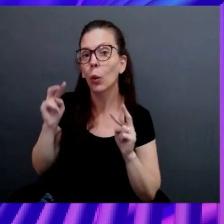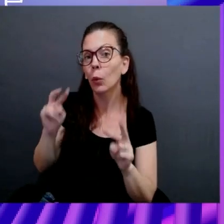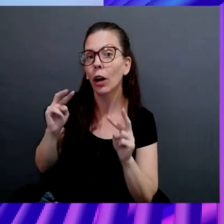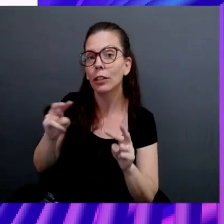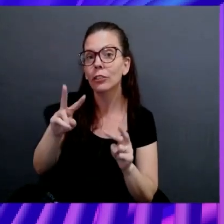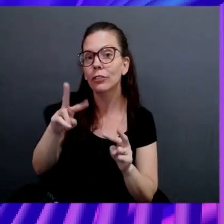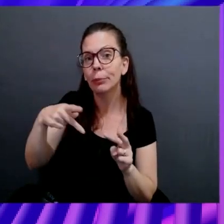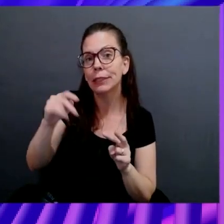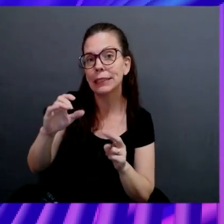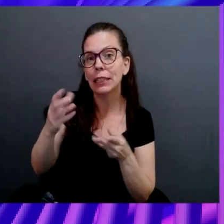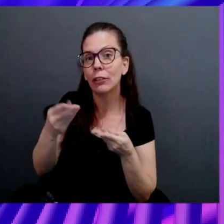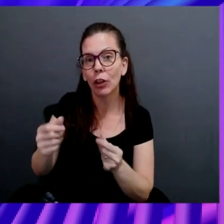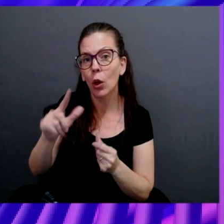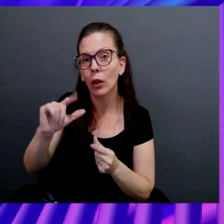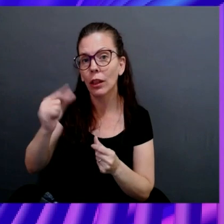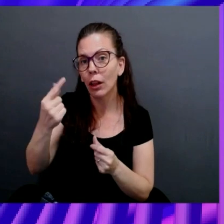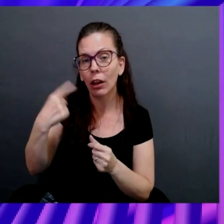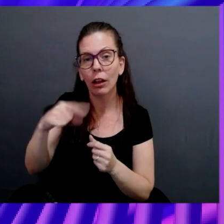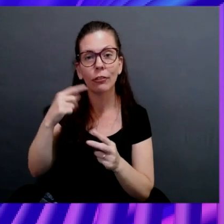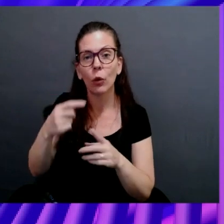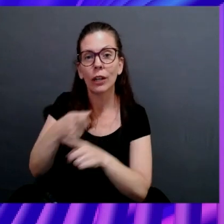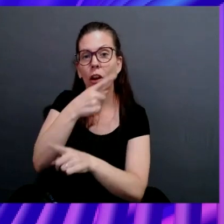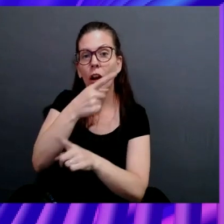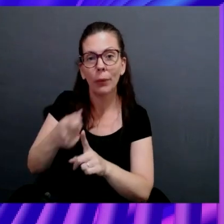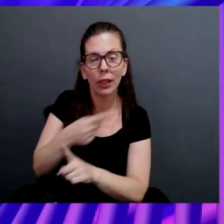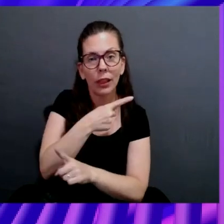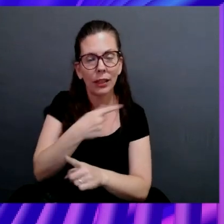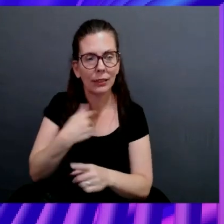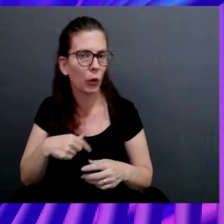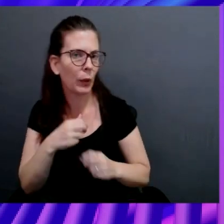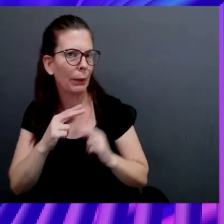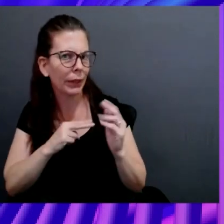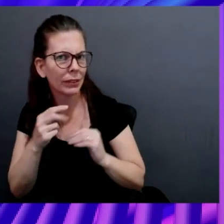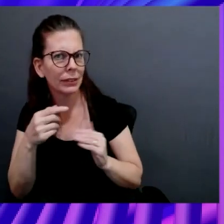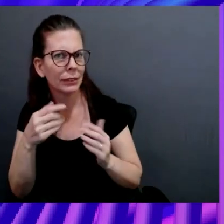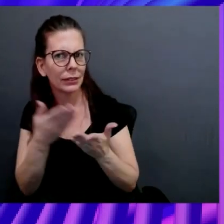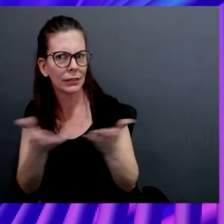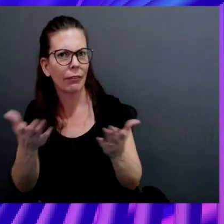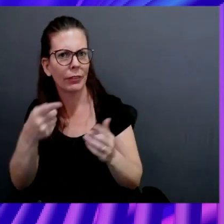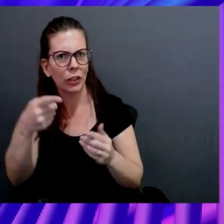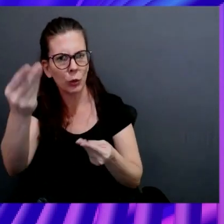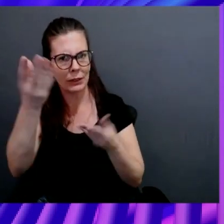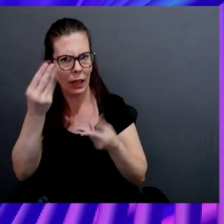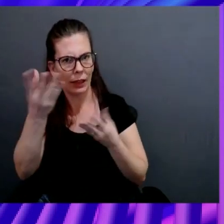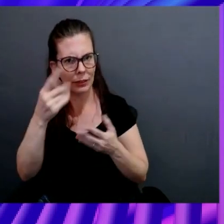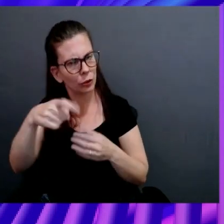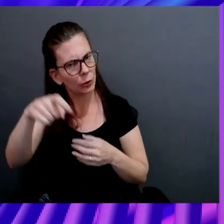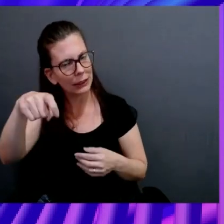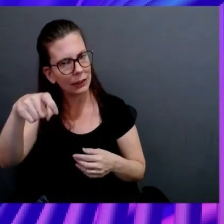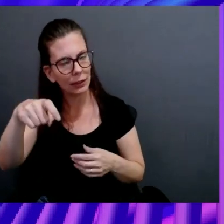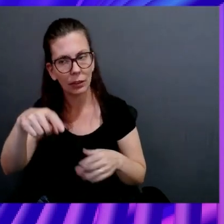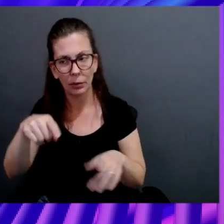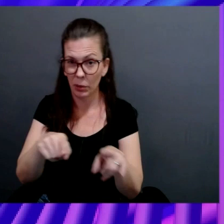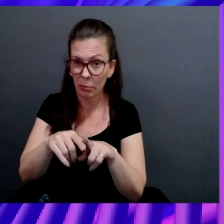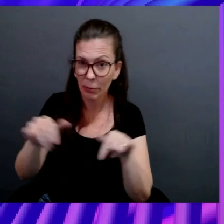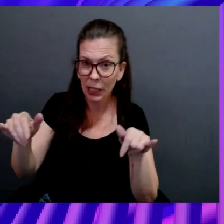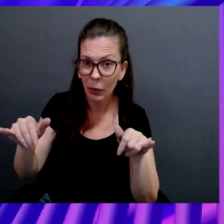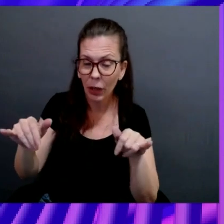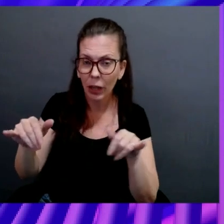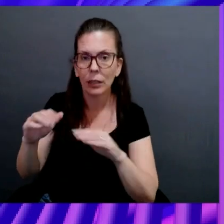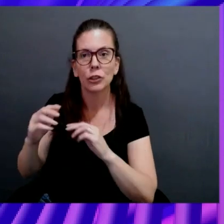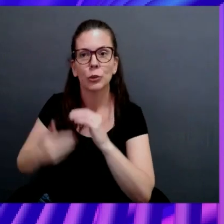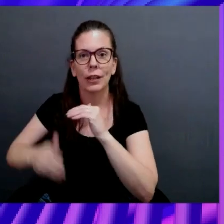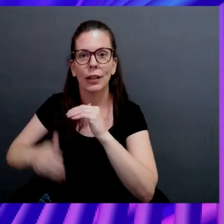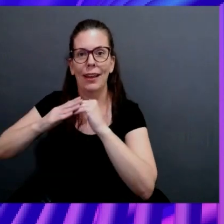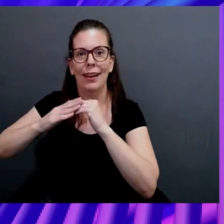anomalies. You know, like we built stuff that we hear you telling us we need. Meanwhile, you know, you can build this on top to allow folks